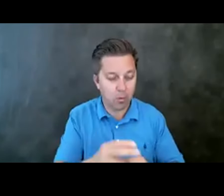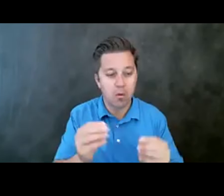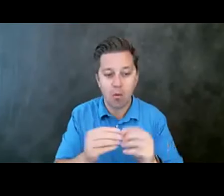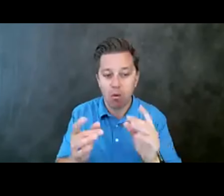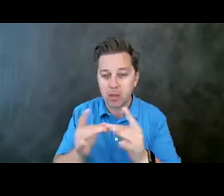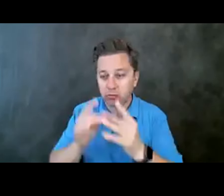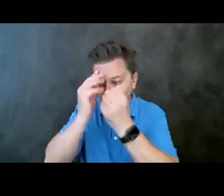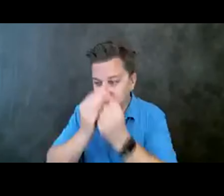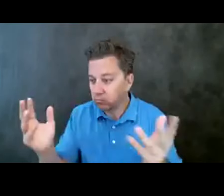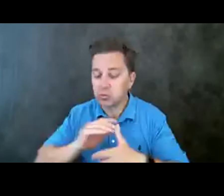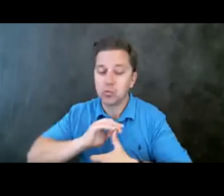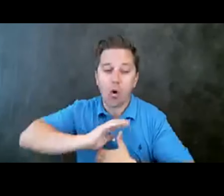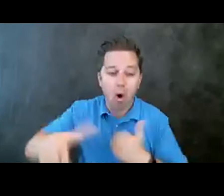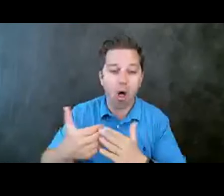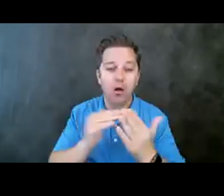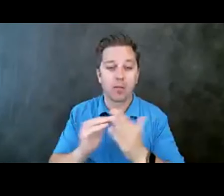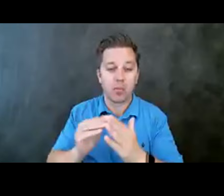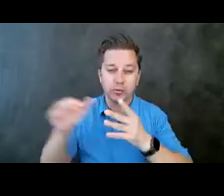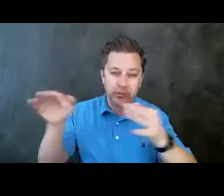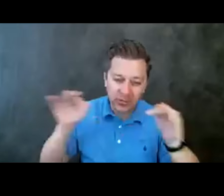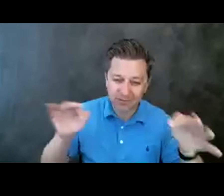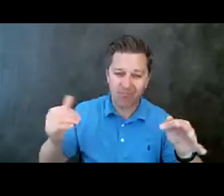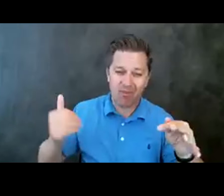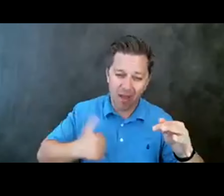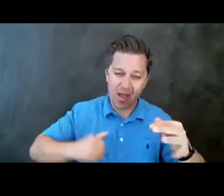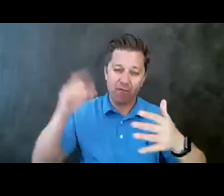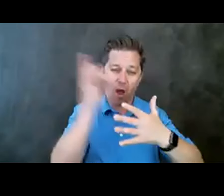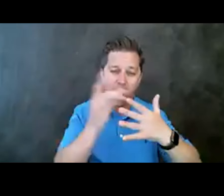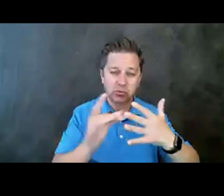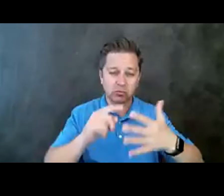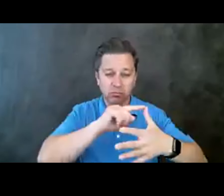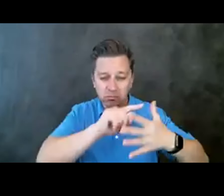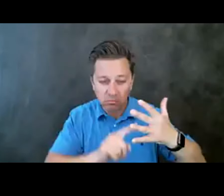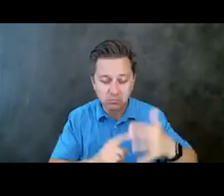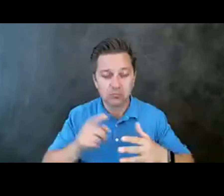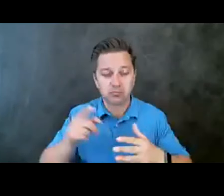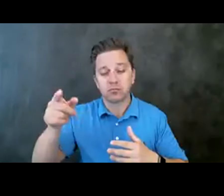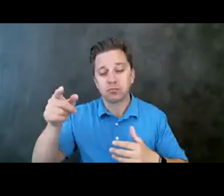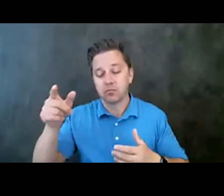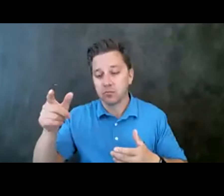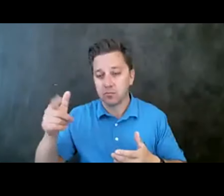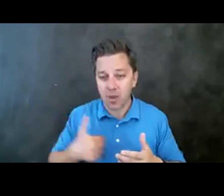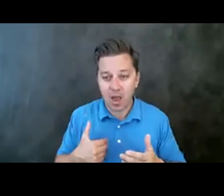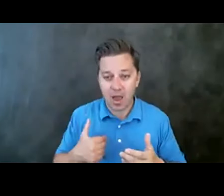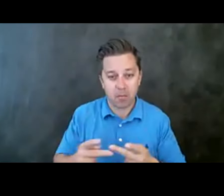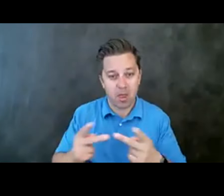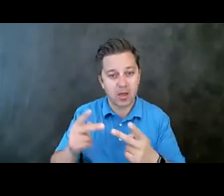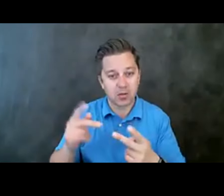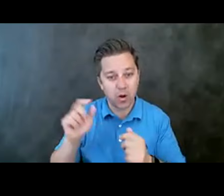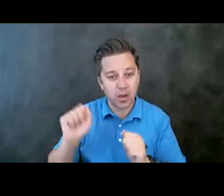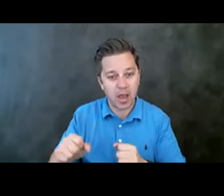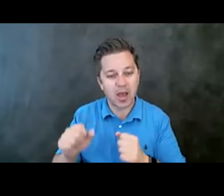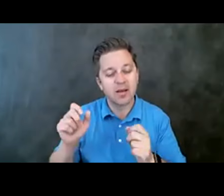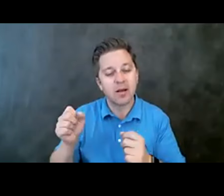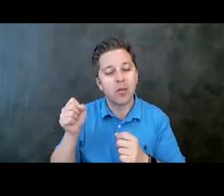backgrounds about other locations. You know, so as a local pharmacy, do they have a mechanism for safe disposal? I would think that